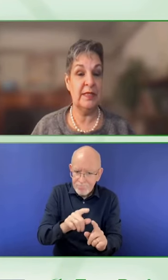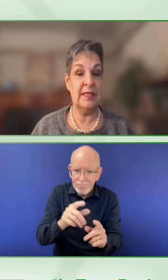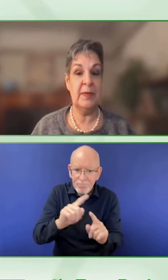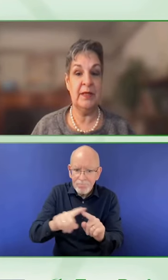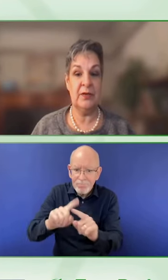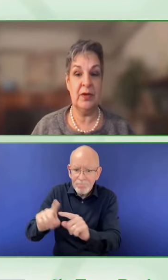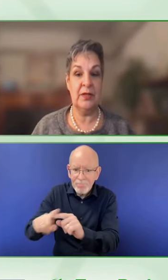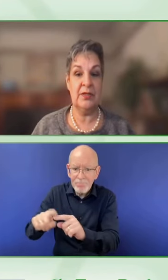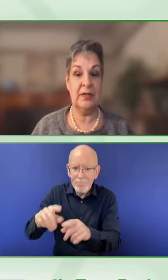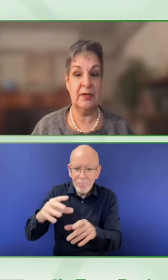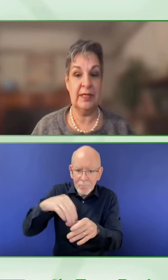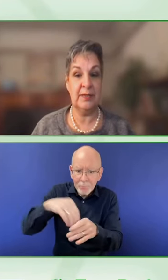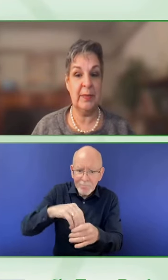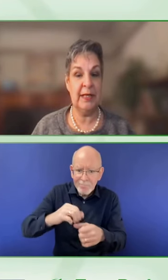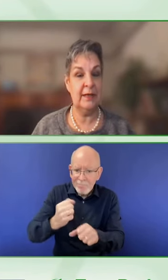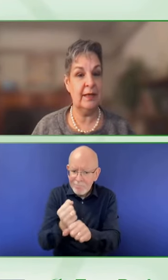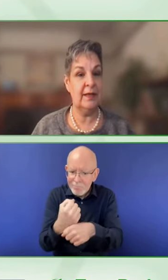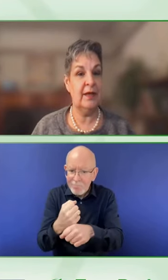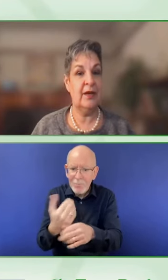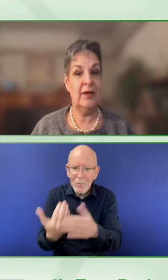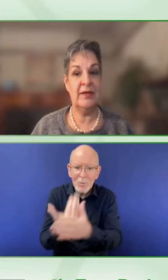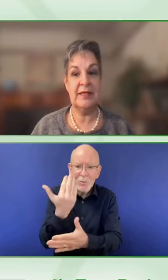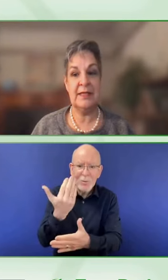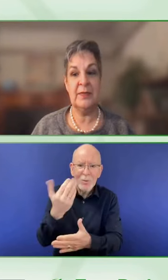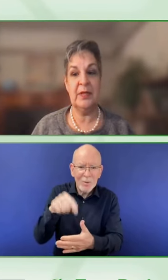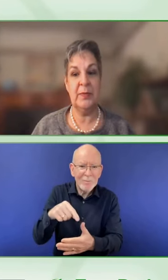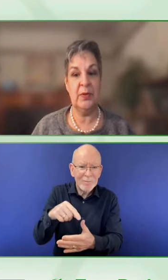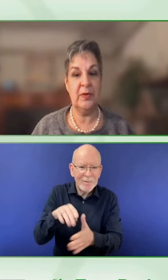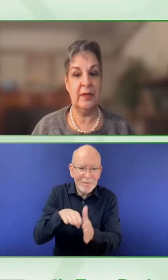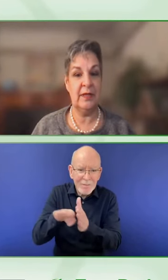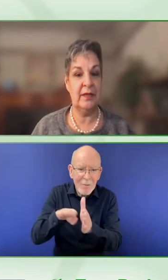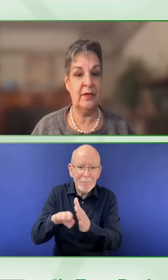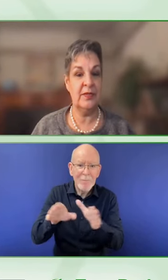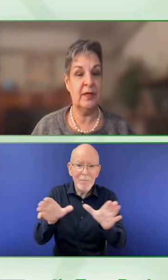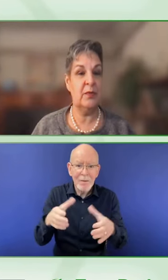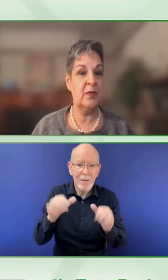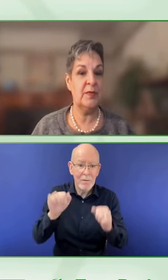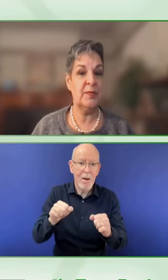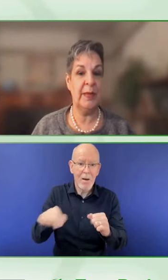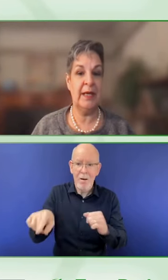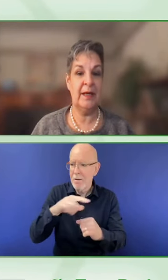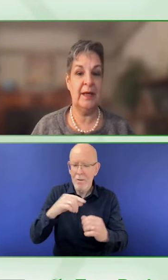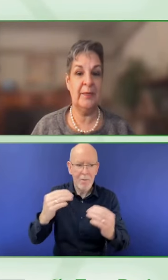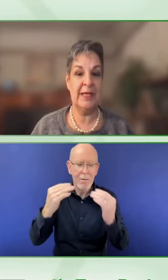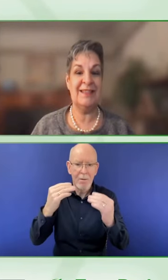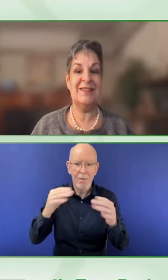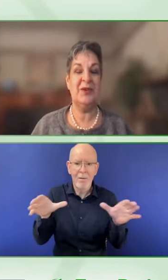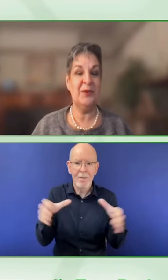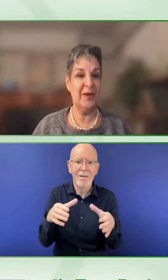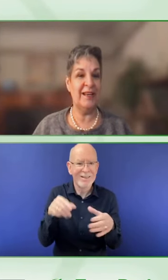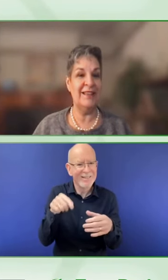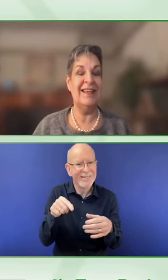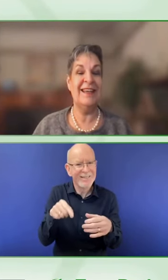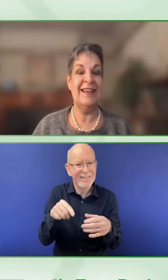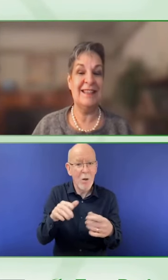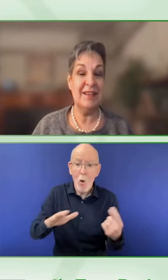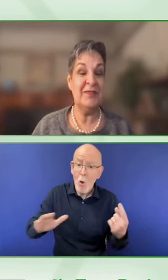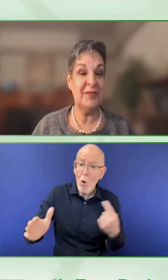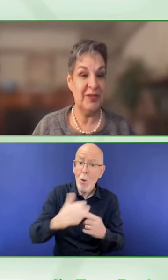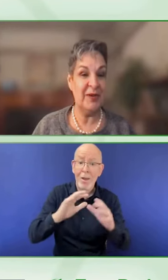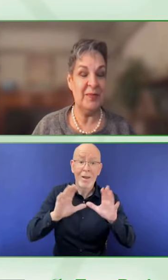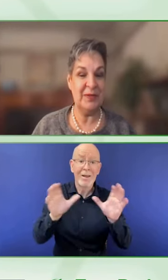who prefer to deepen their knowledge and learn independently, our accessibility portal includes a roles based curated